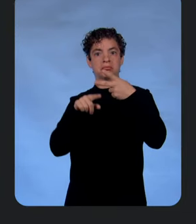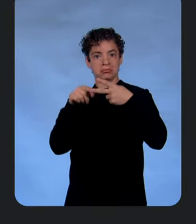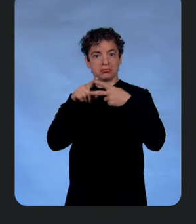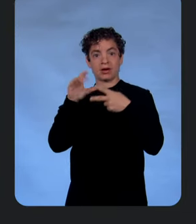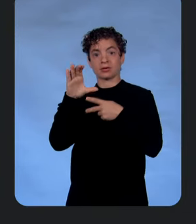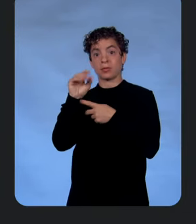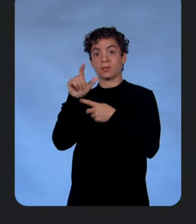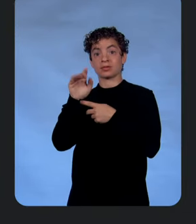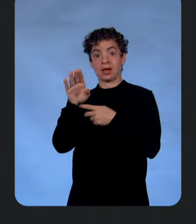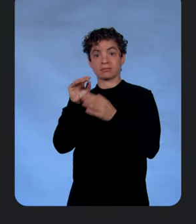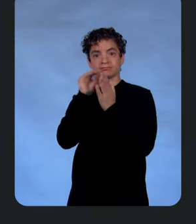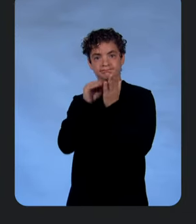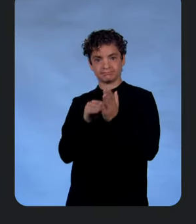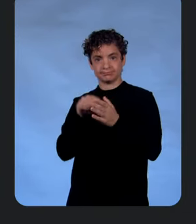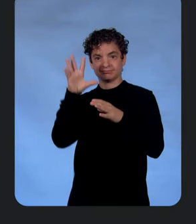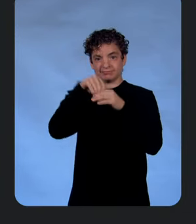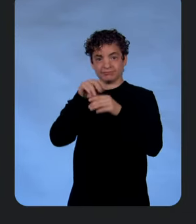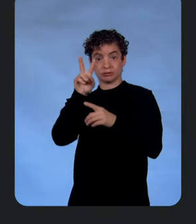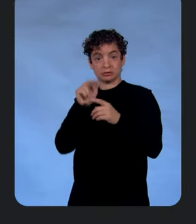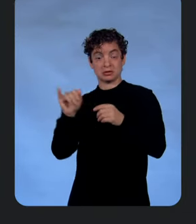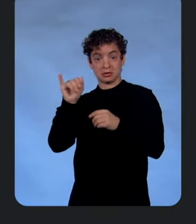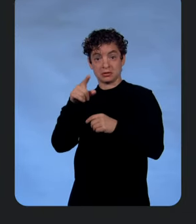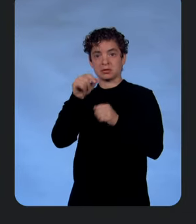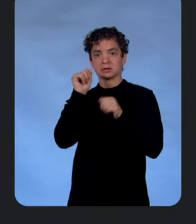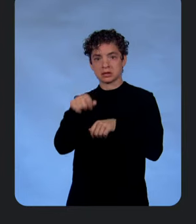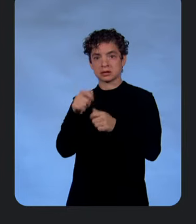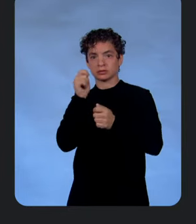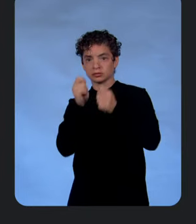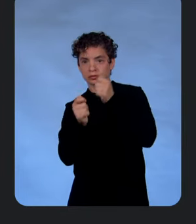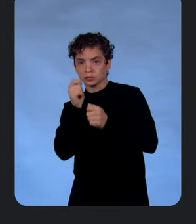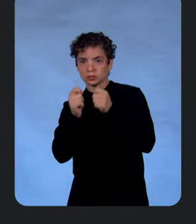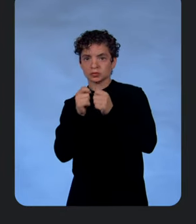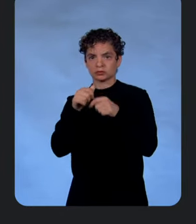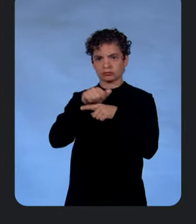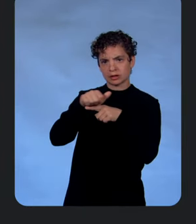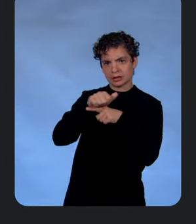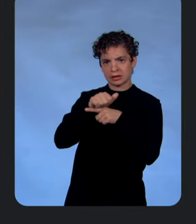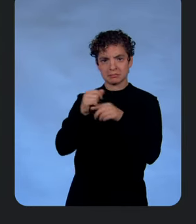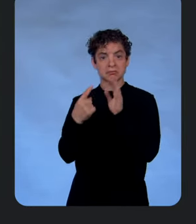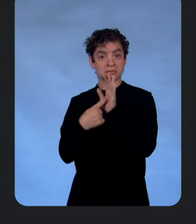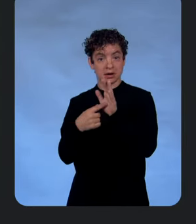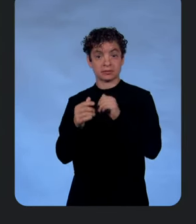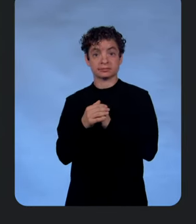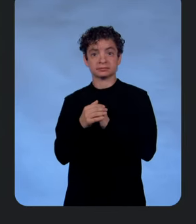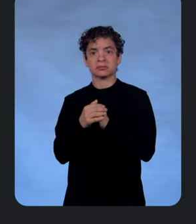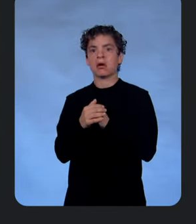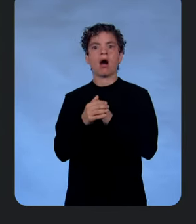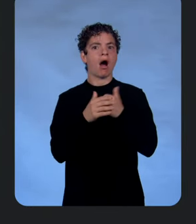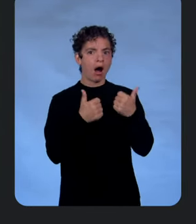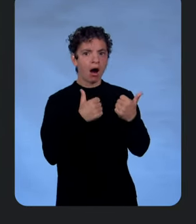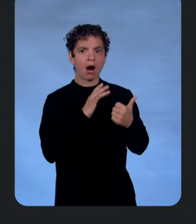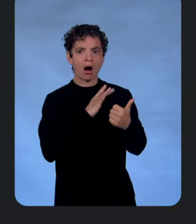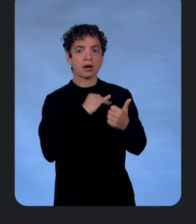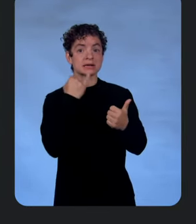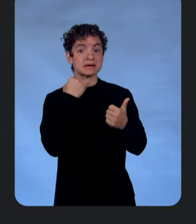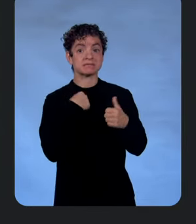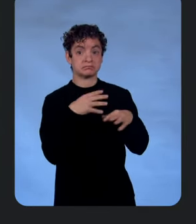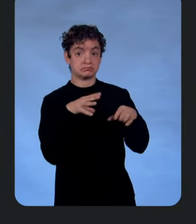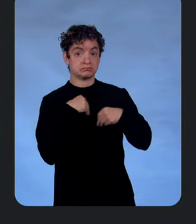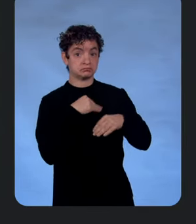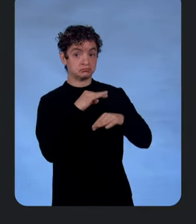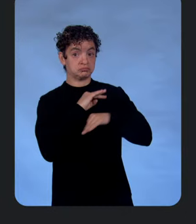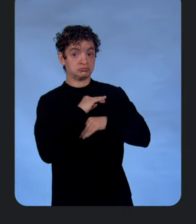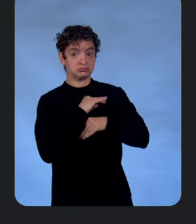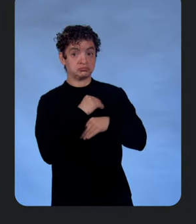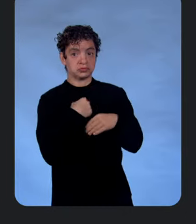perform instructions, fine tuning, or further train our model. I love that. So what if I like the model as is on Higging Face and I just want to deploy it, I don't want to train